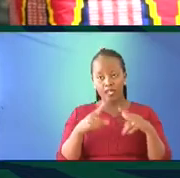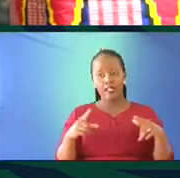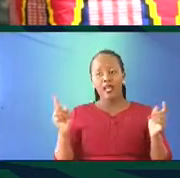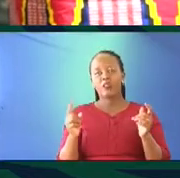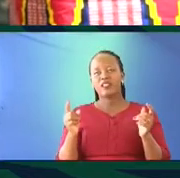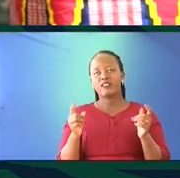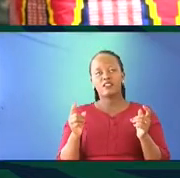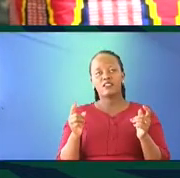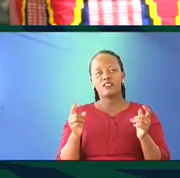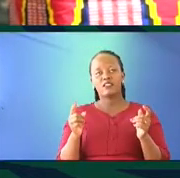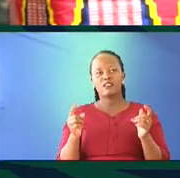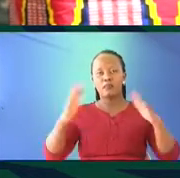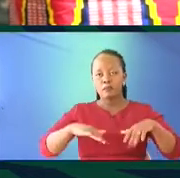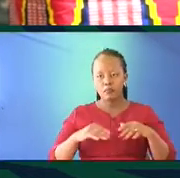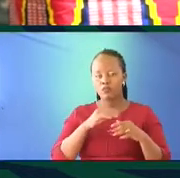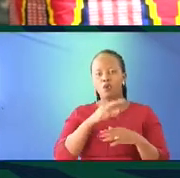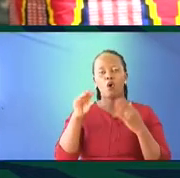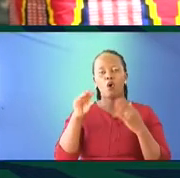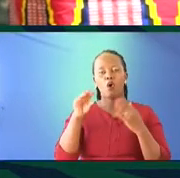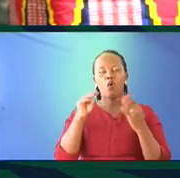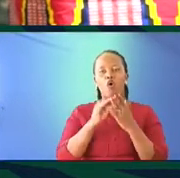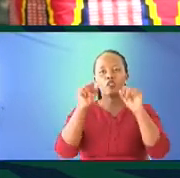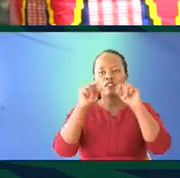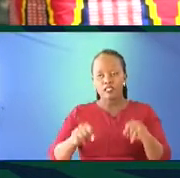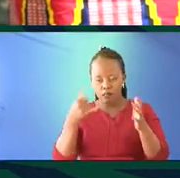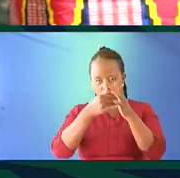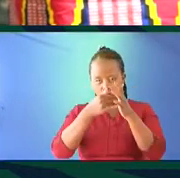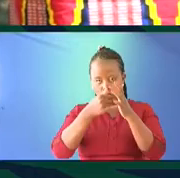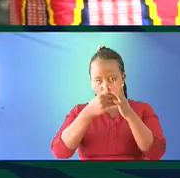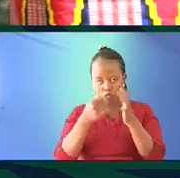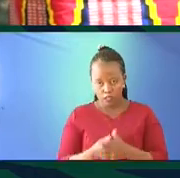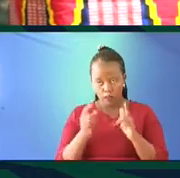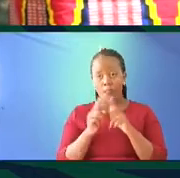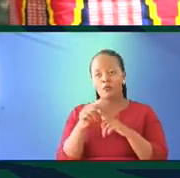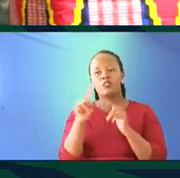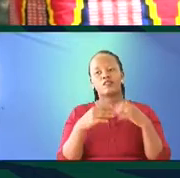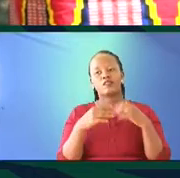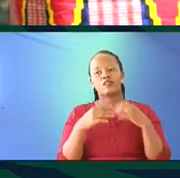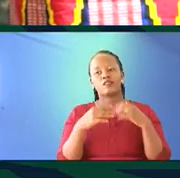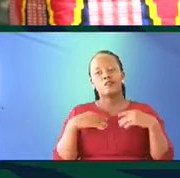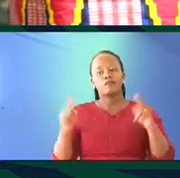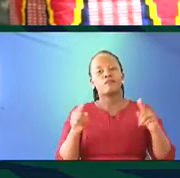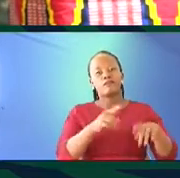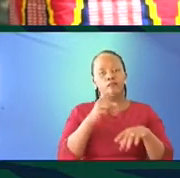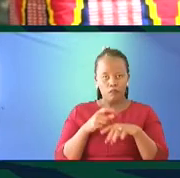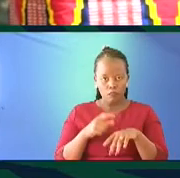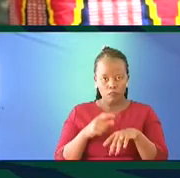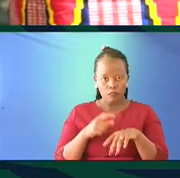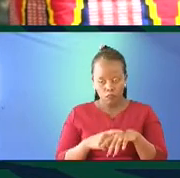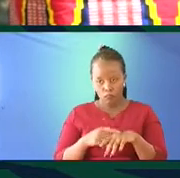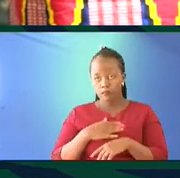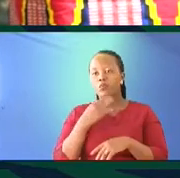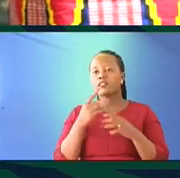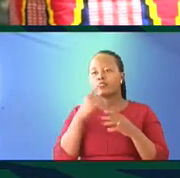a whole system is dead. Now, linked to that, and that's my main thing because we have a very short time to talk about this. What I'd